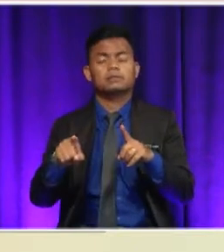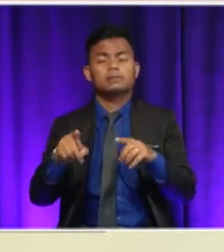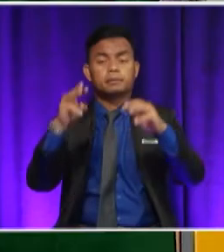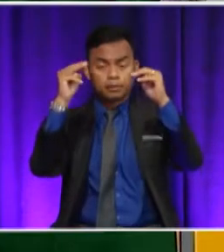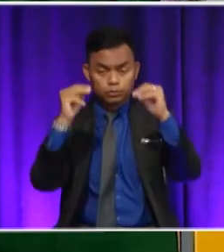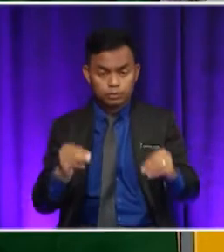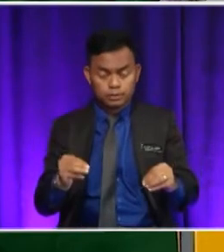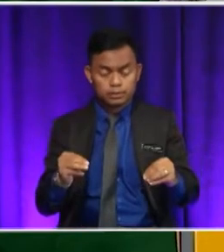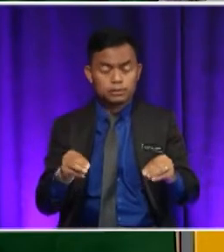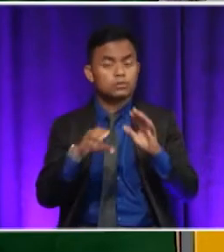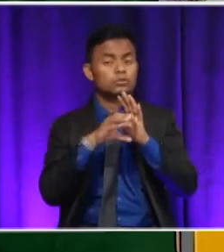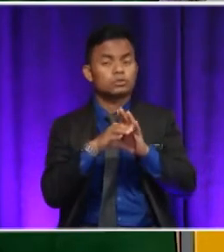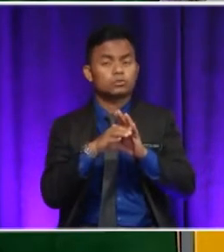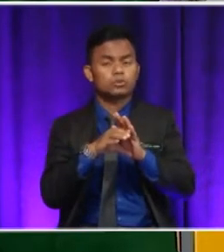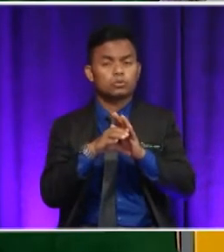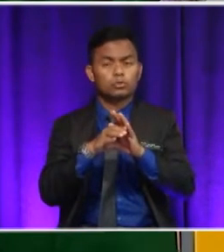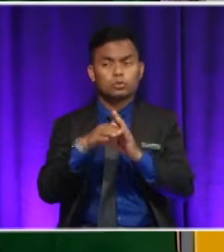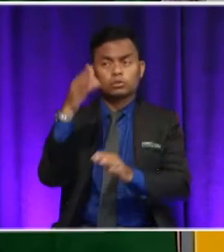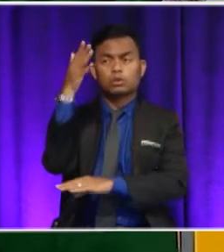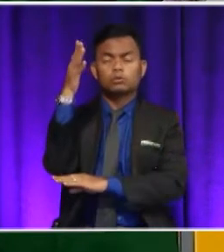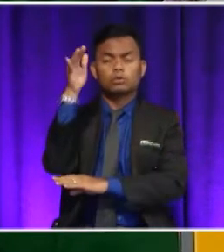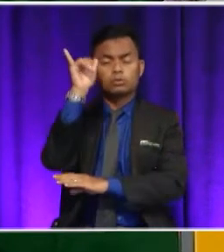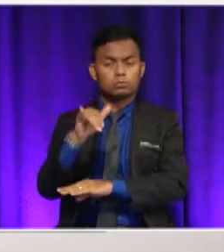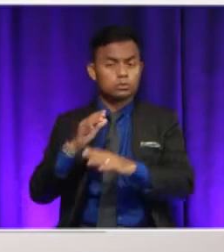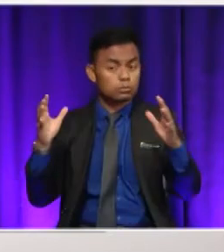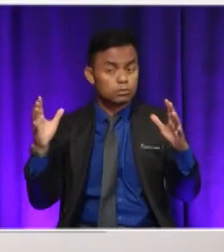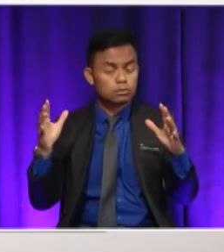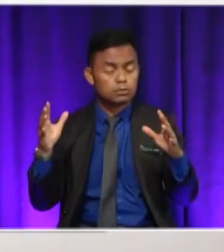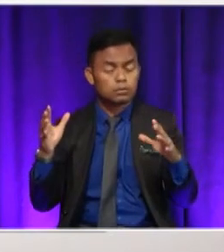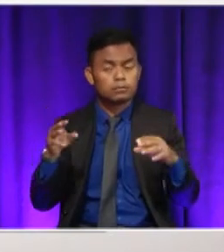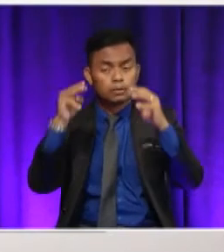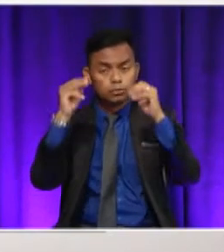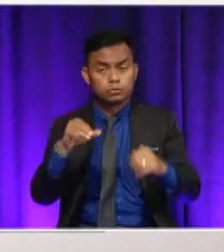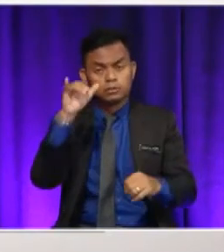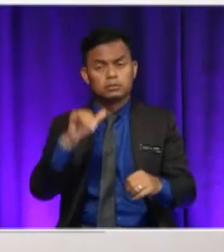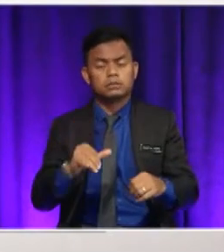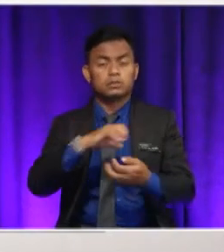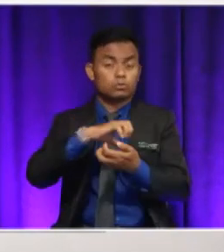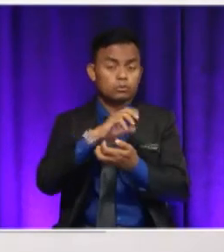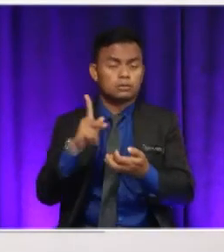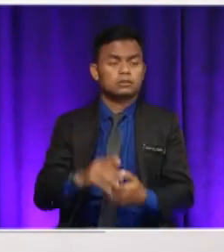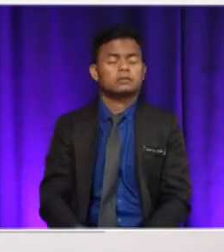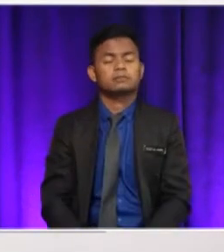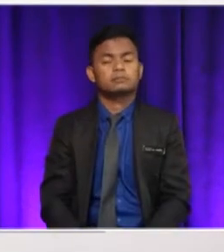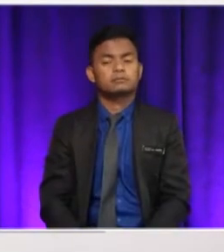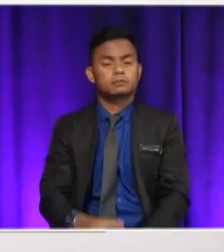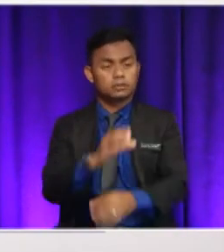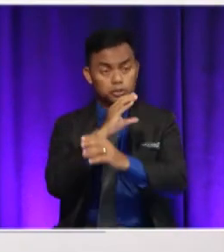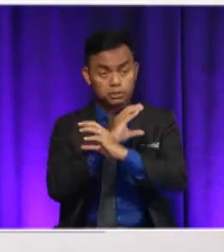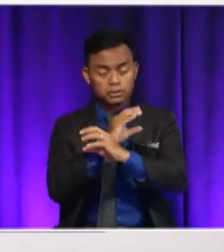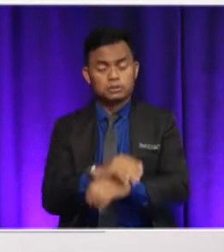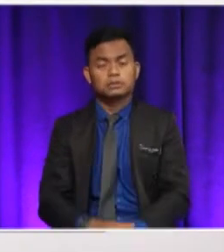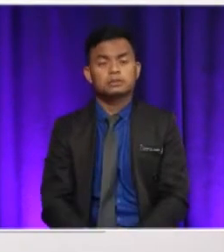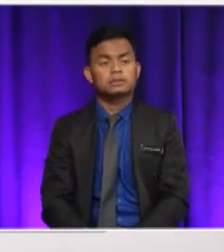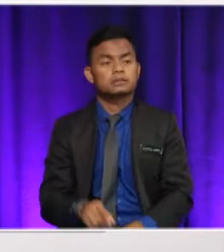clear all the supplies and native people saw them as a child. Okay, so it's challenges as well but the